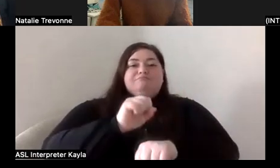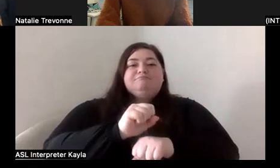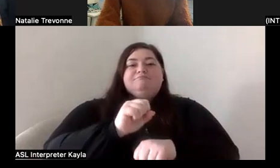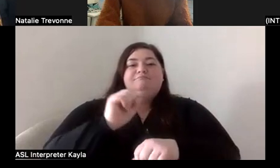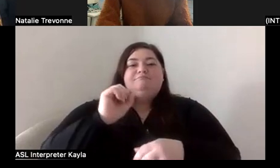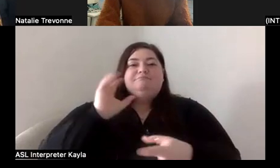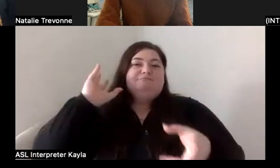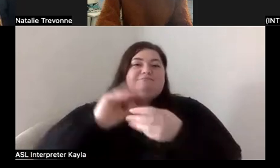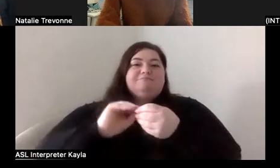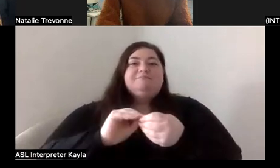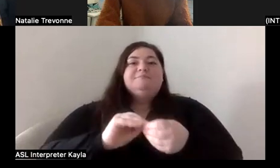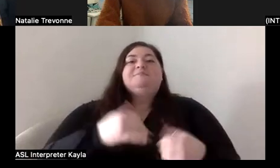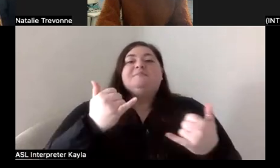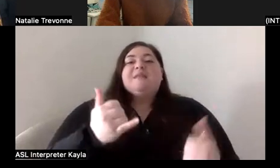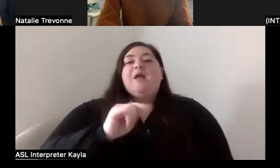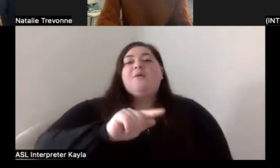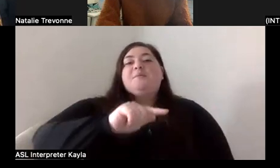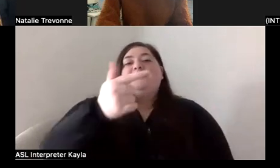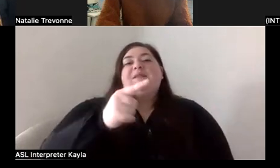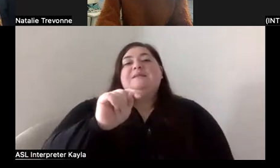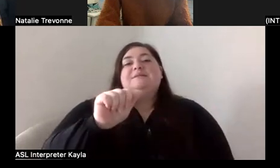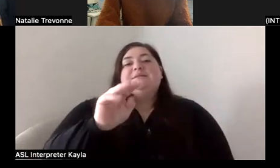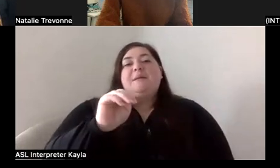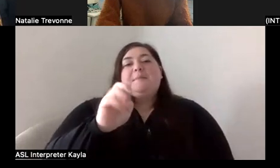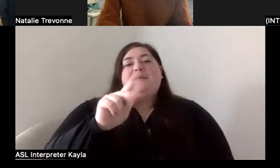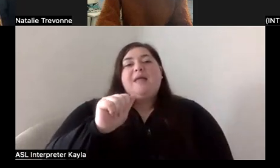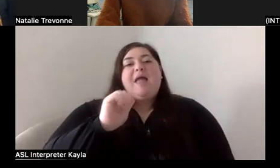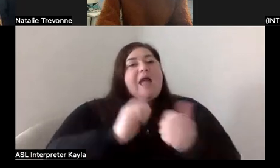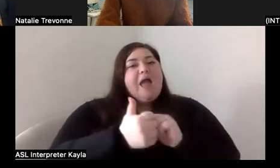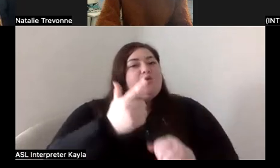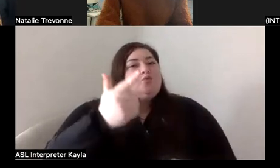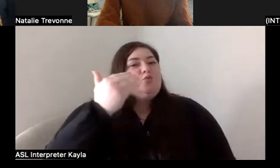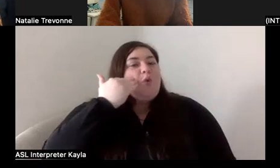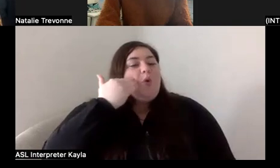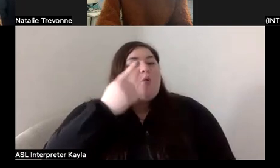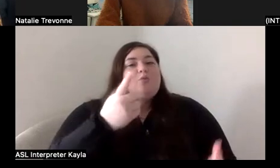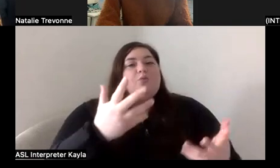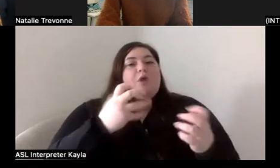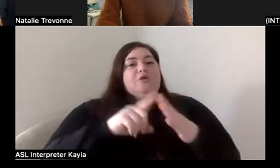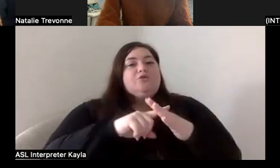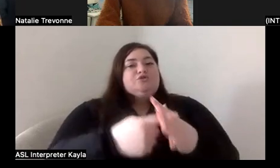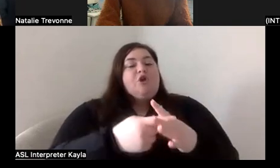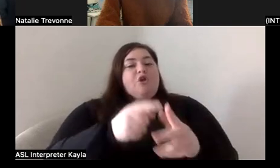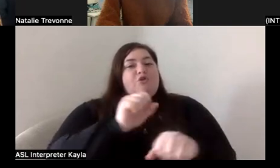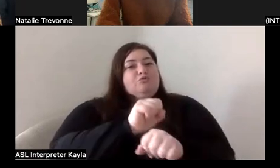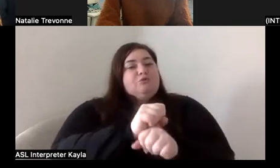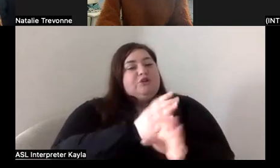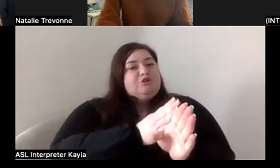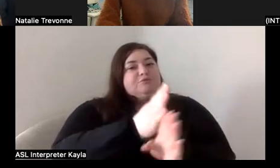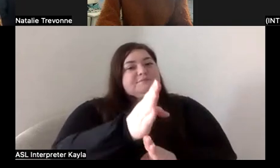So, next, we'll go to Tamika. How did you know you wanted to start your career in the industry?